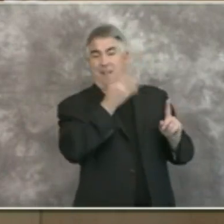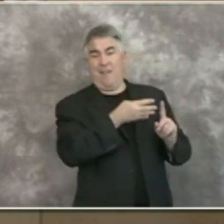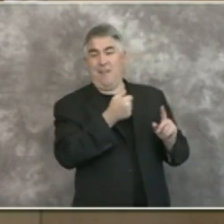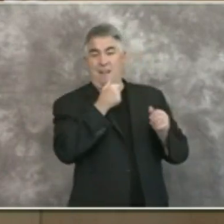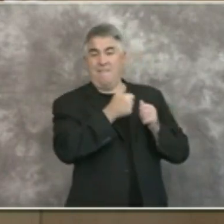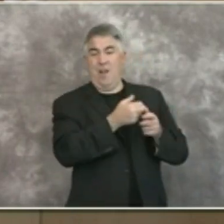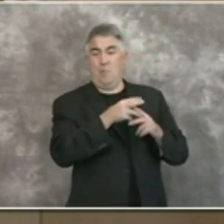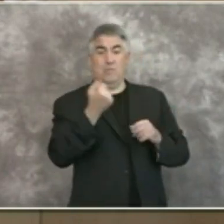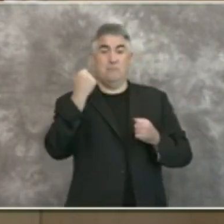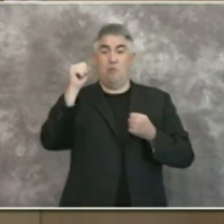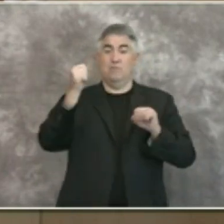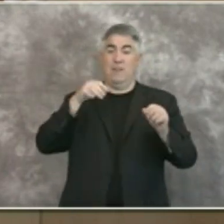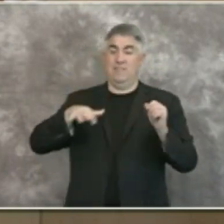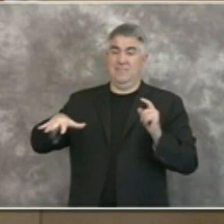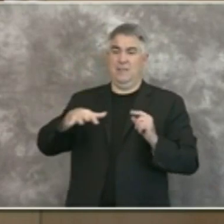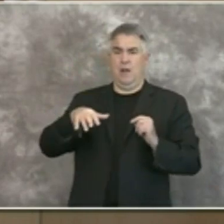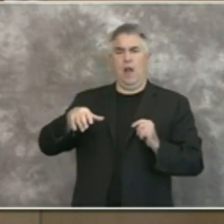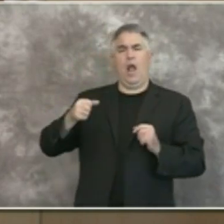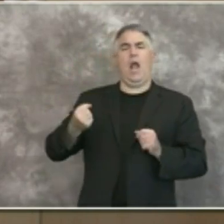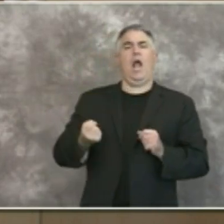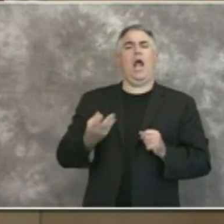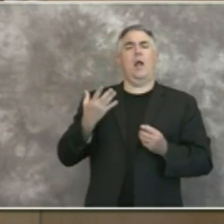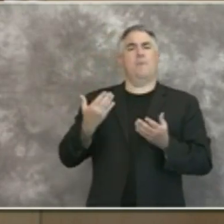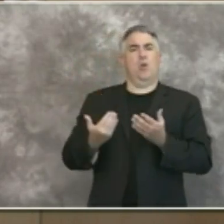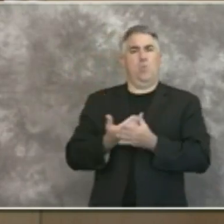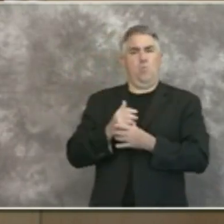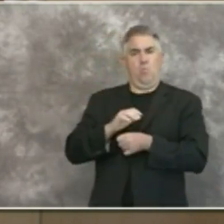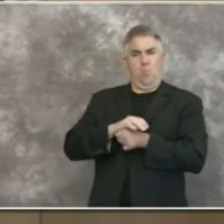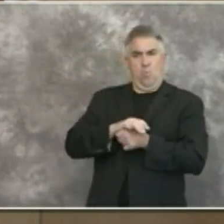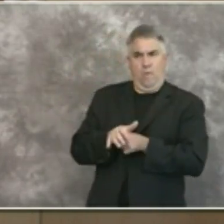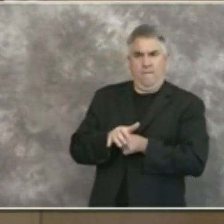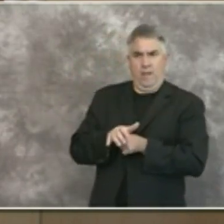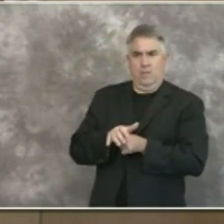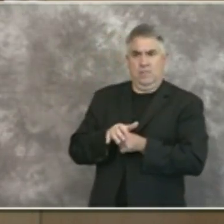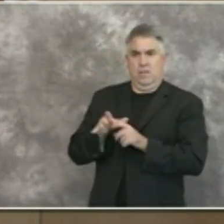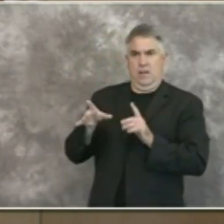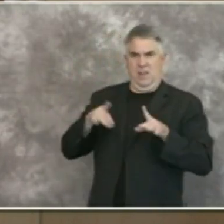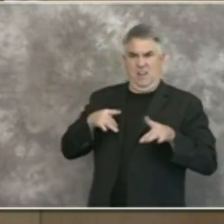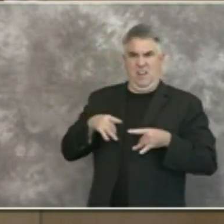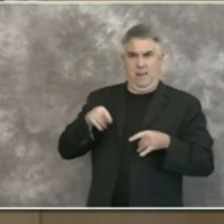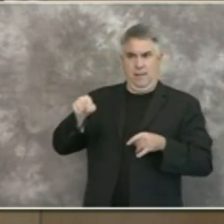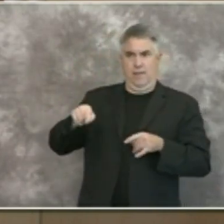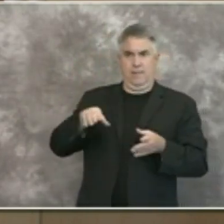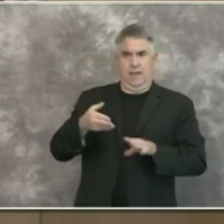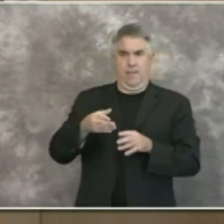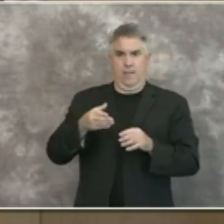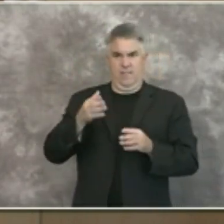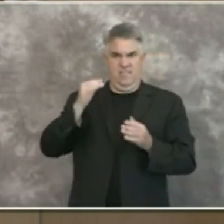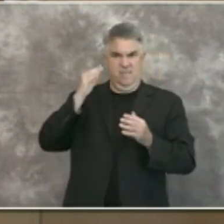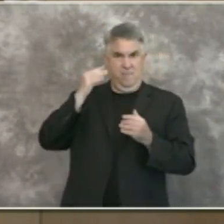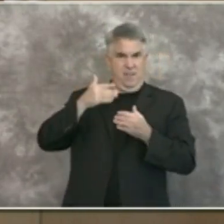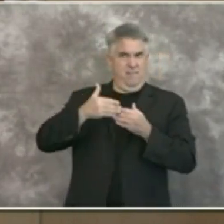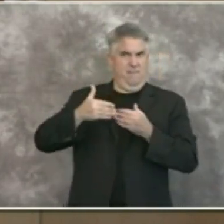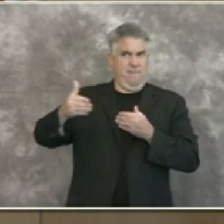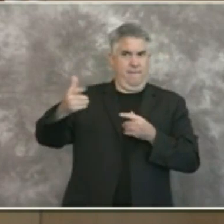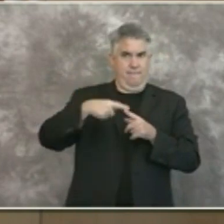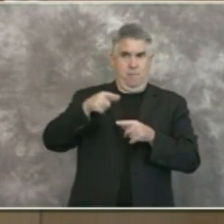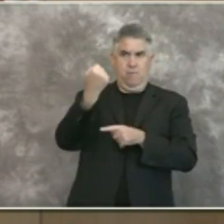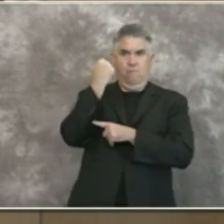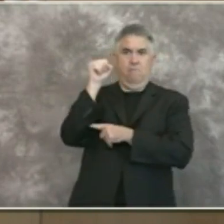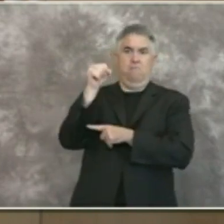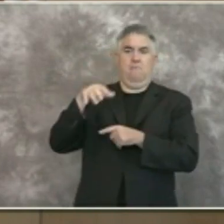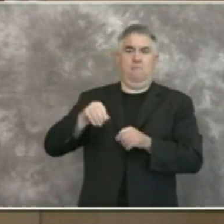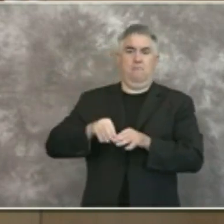how many new coronavirus cases and or deaths do you expect as a result of these large gatherings i can't begin to predict